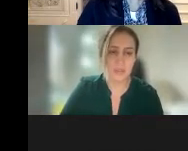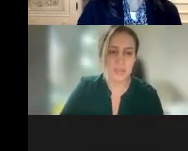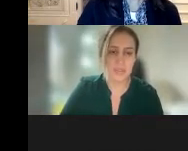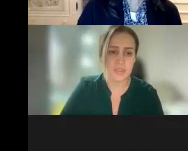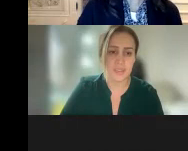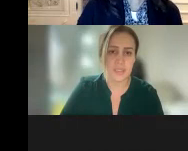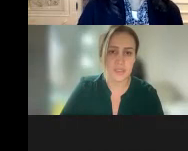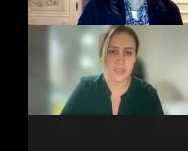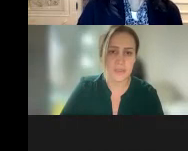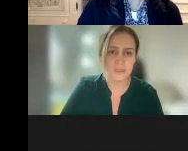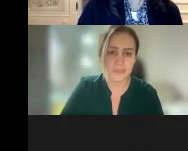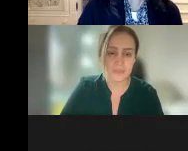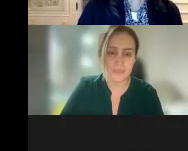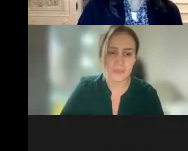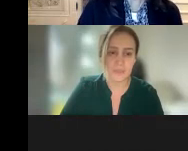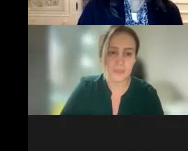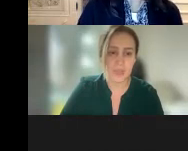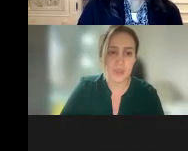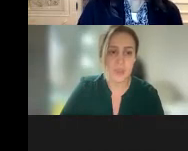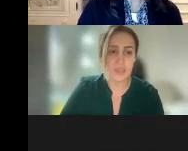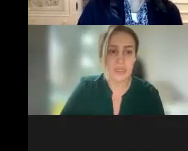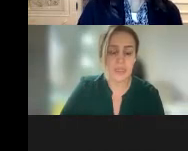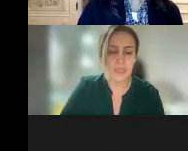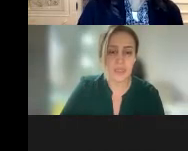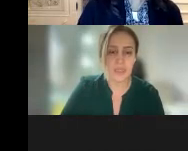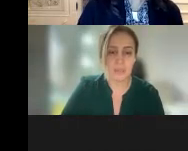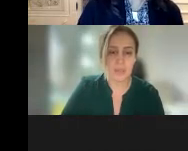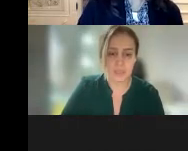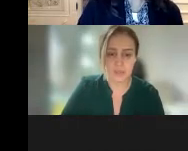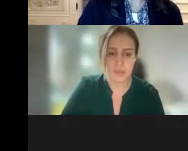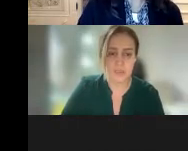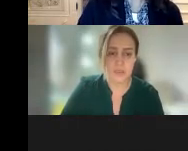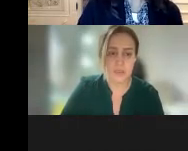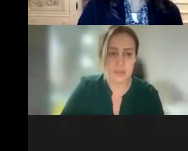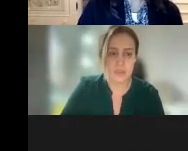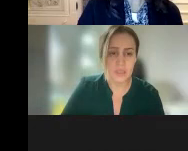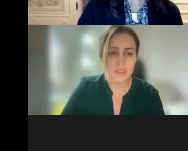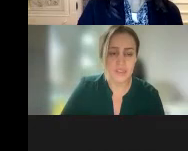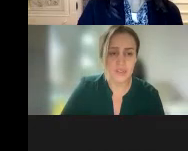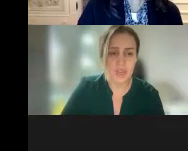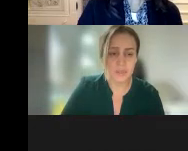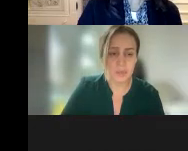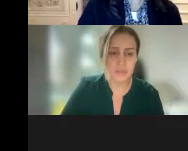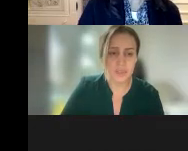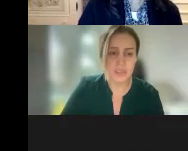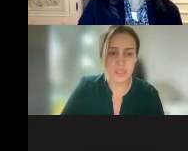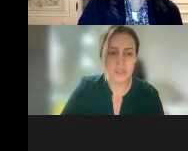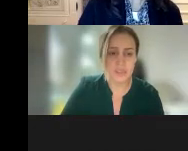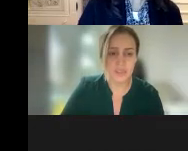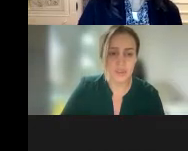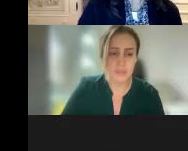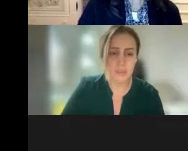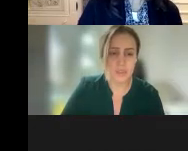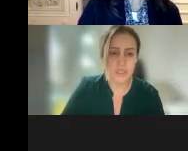enforcement, grant making, and other strategies. Identify and promote agency sponsored projects,